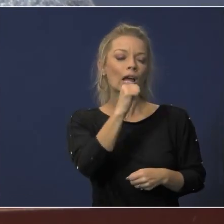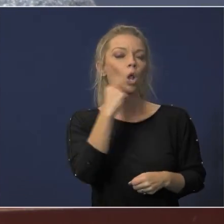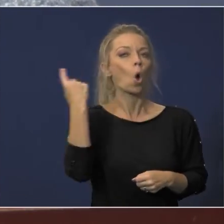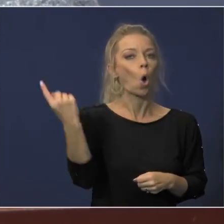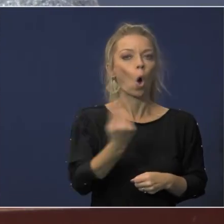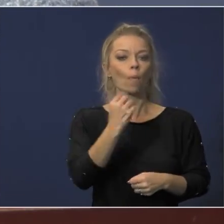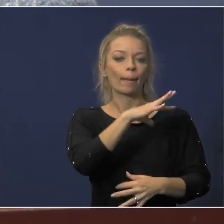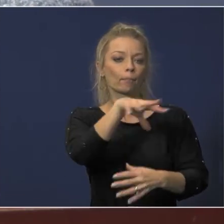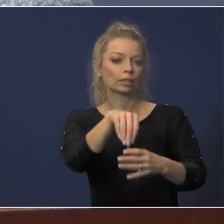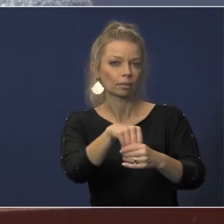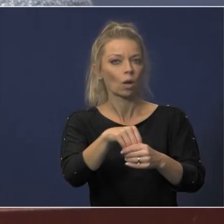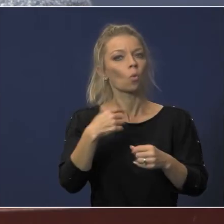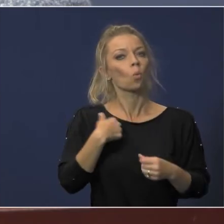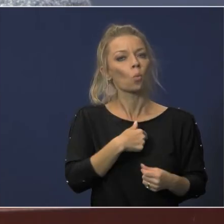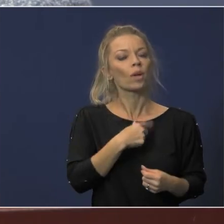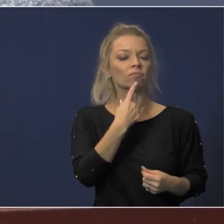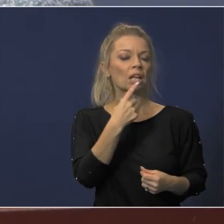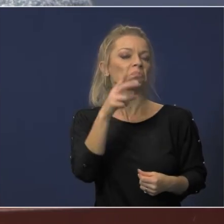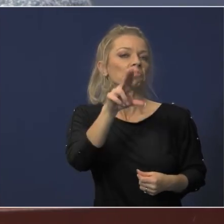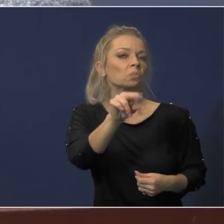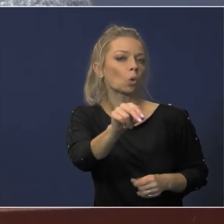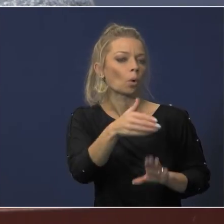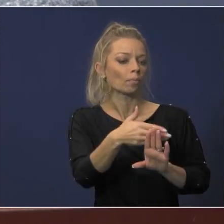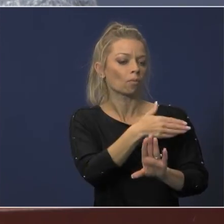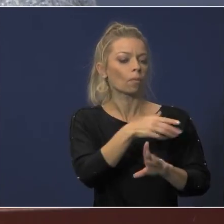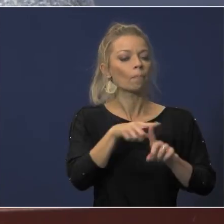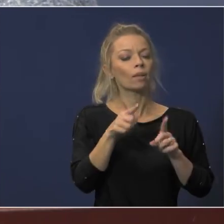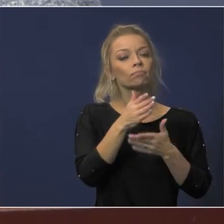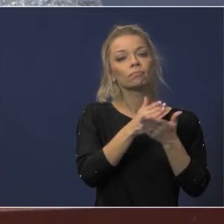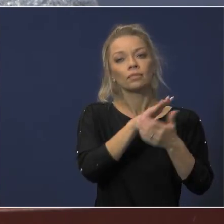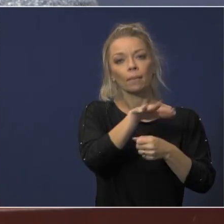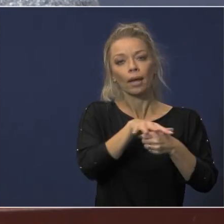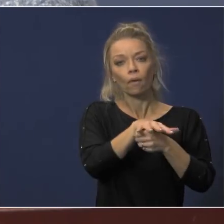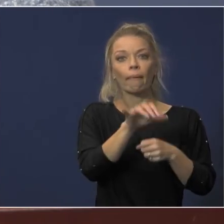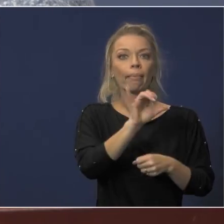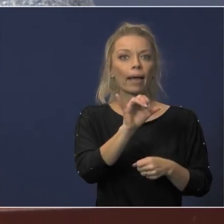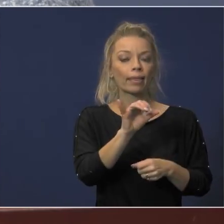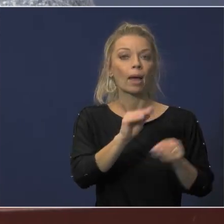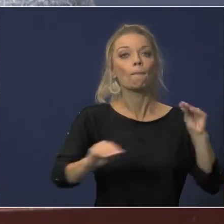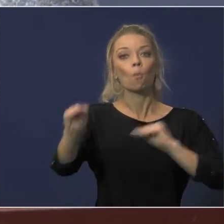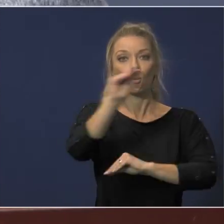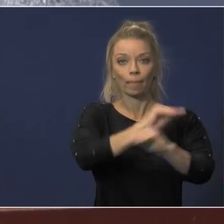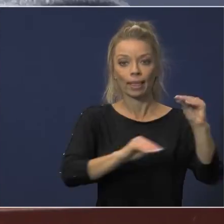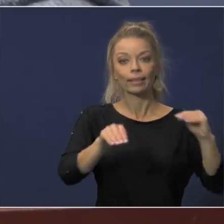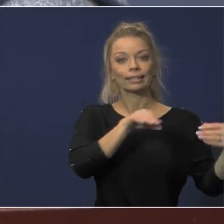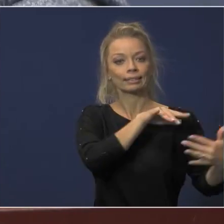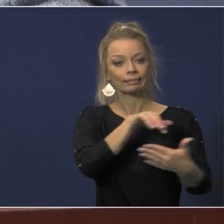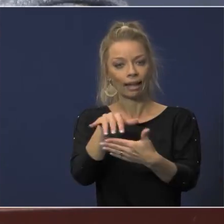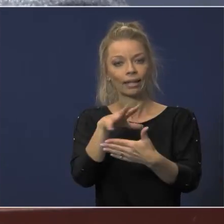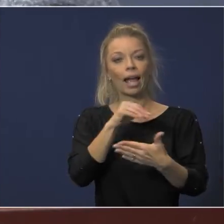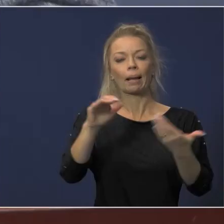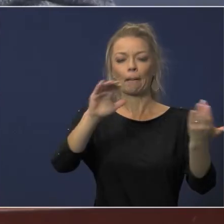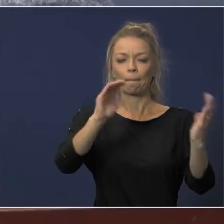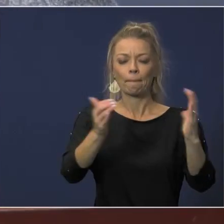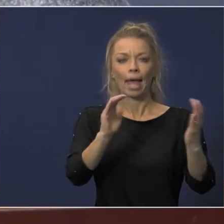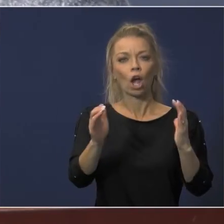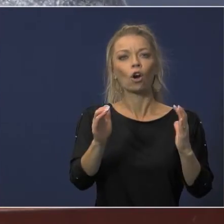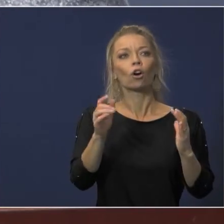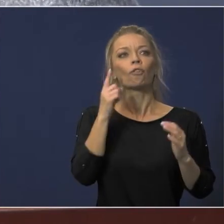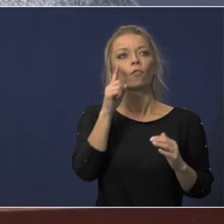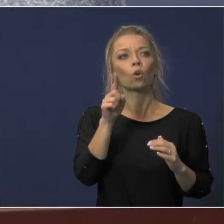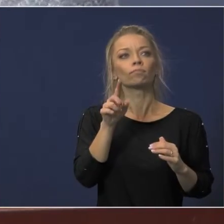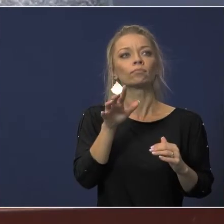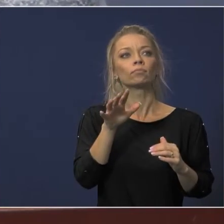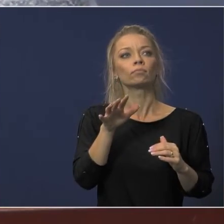but we've said no to some of them but if they've been areas like the mobility study that they did and comparisons among among the entire